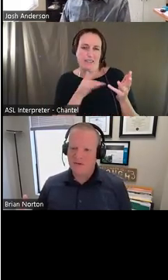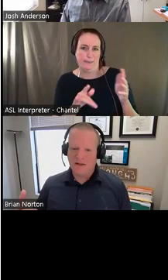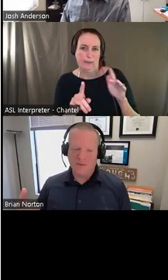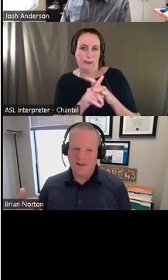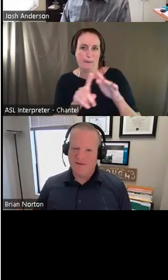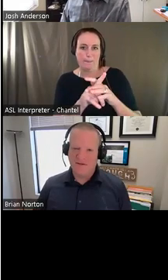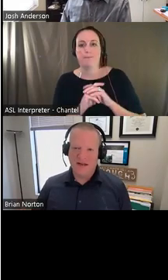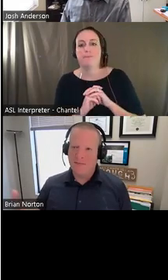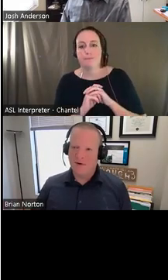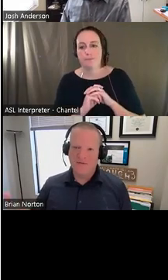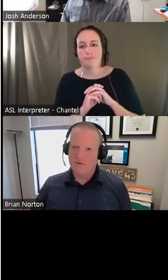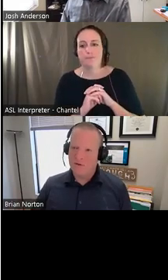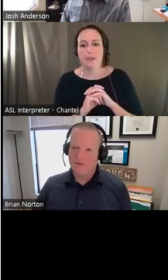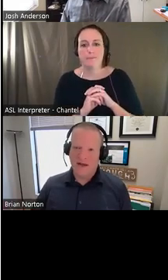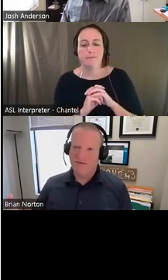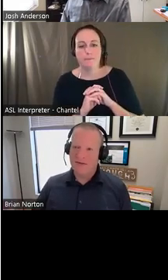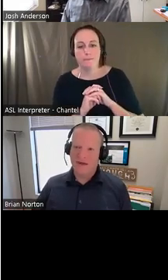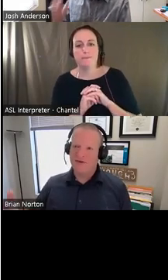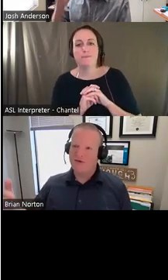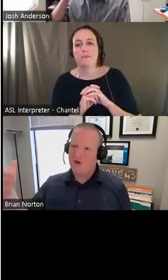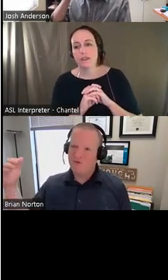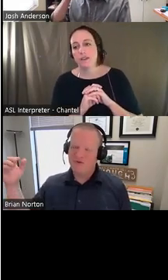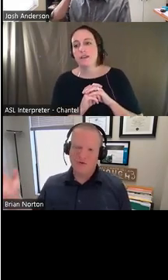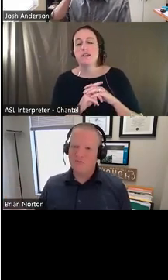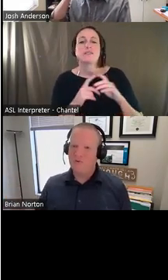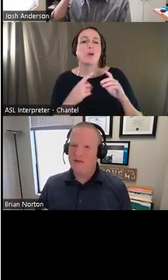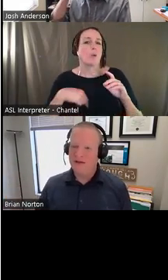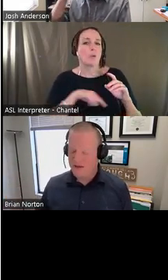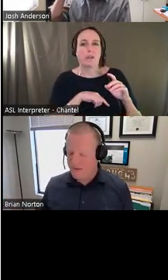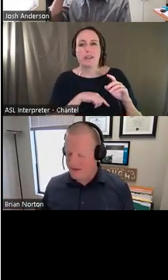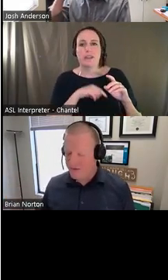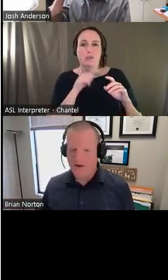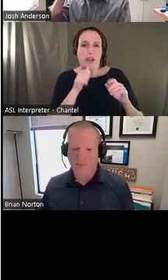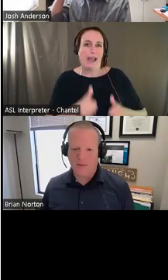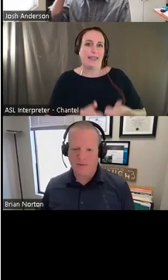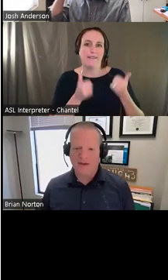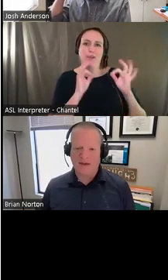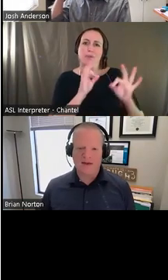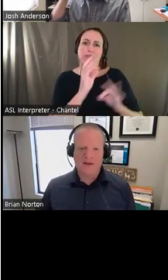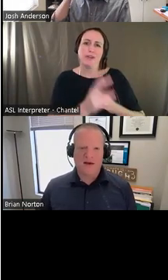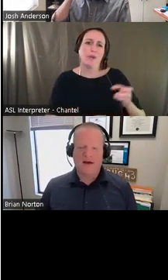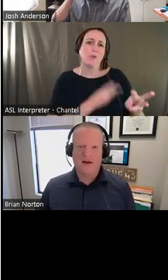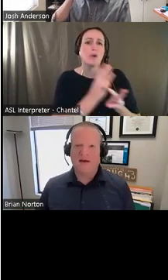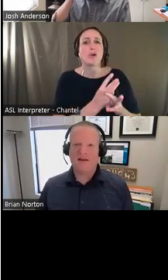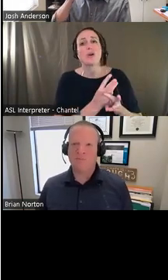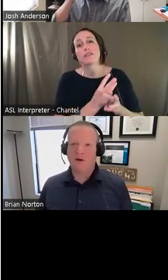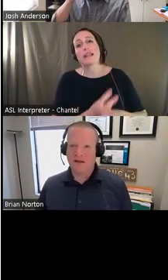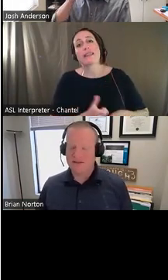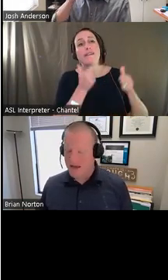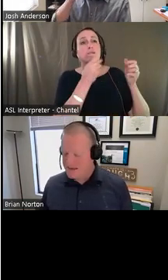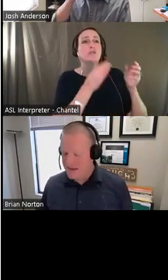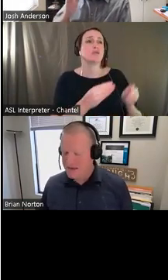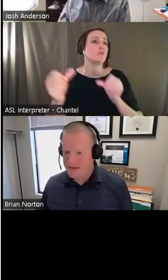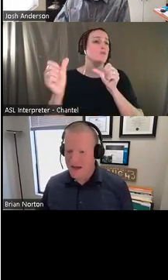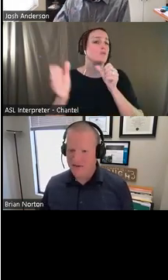obviously we, we live in an imperfect world. Not everything just goes so smoothly. Um, I think we all probably, uh, experience